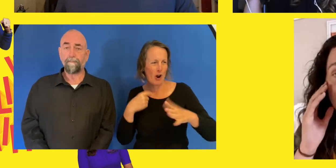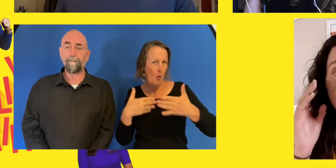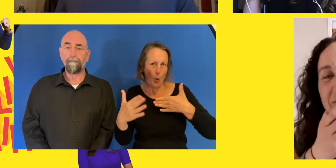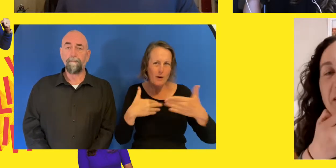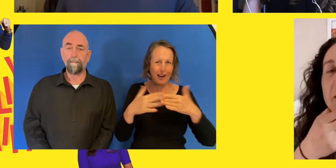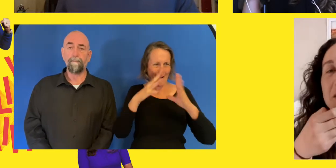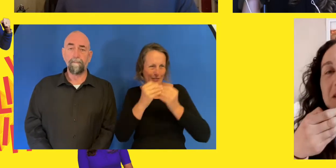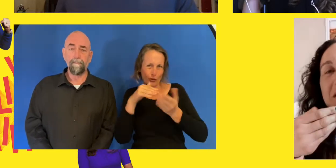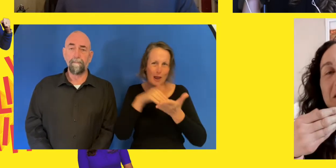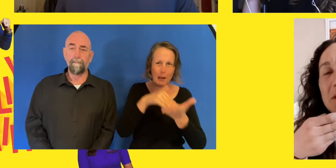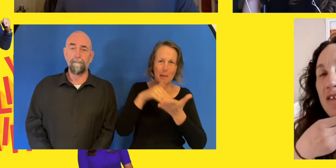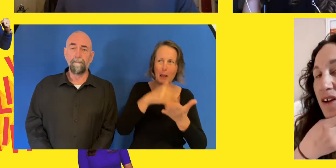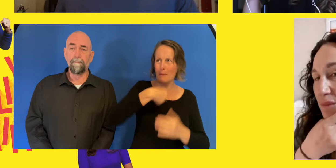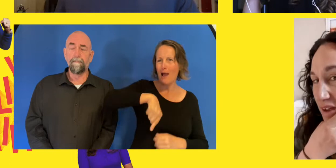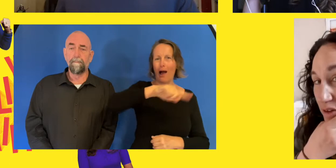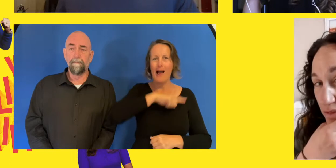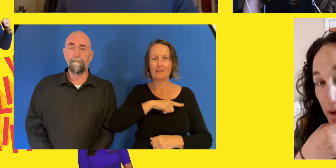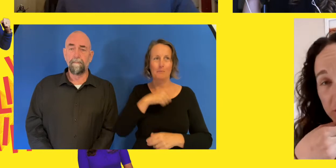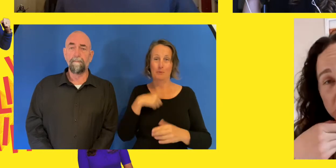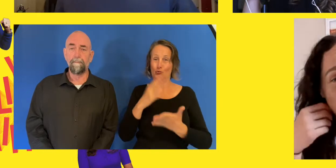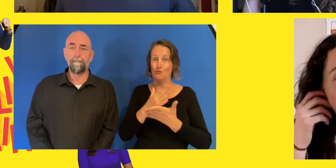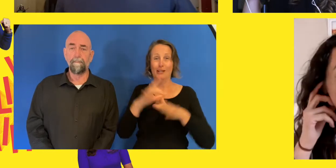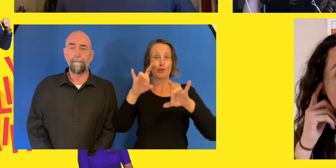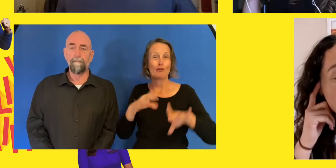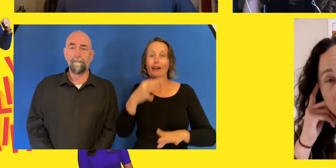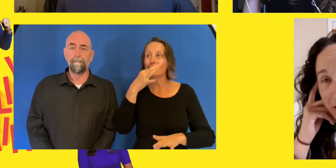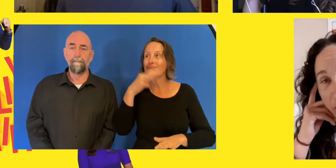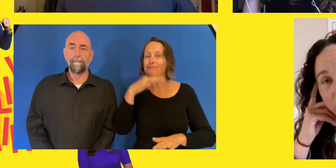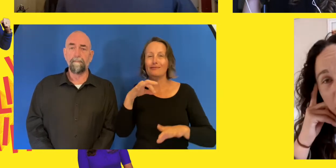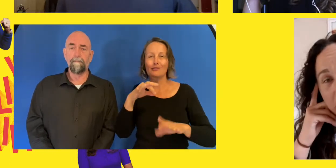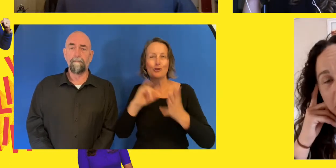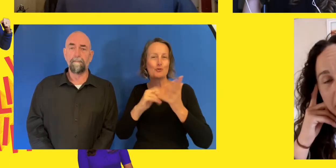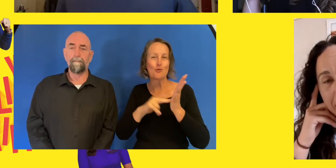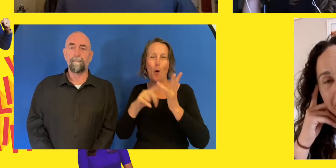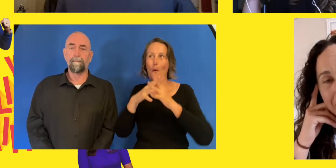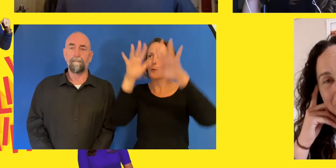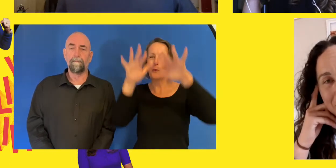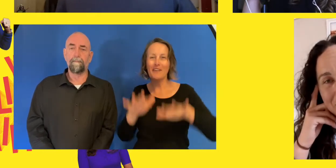available. But then coming over, we had a lot of weather issues. We're an outdoor sport.